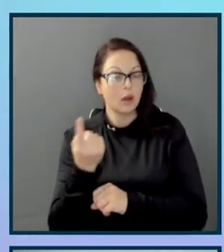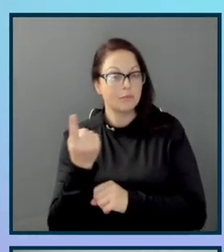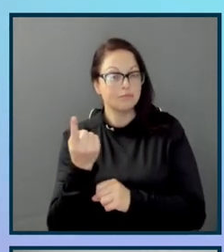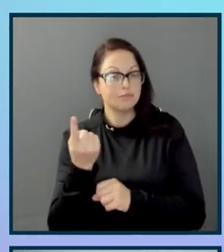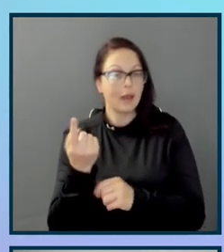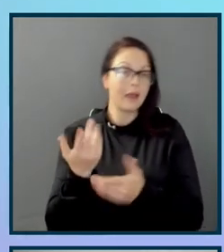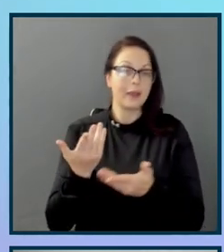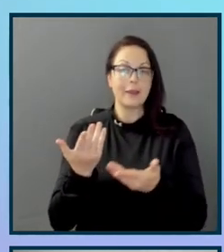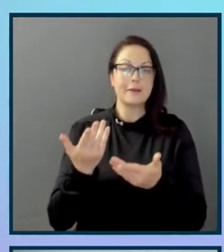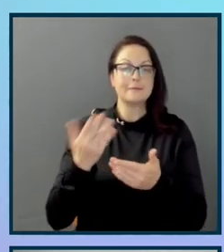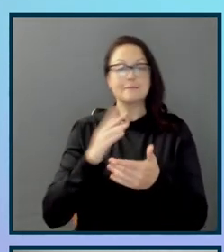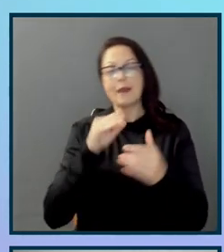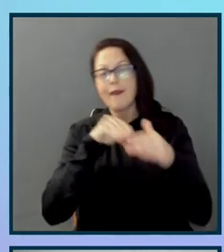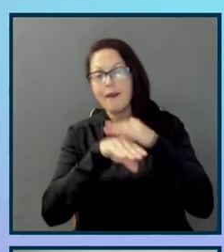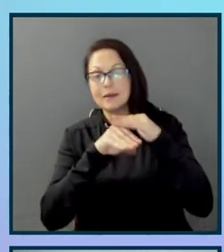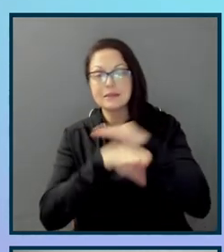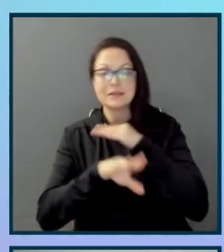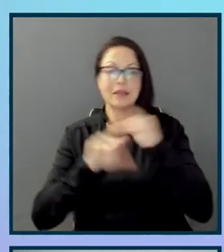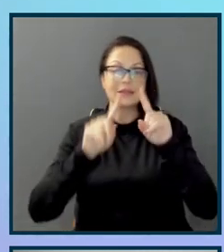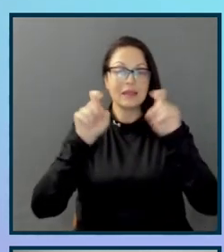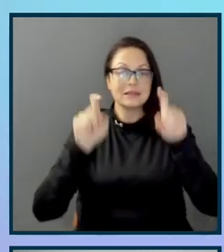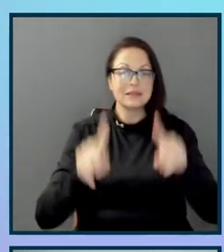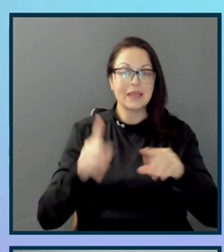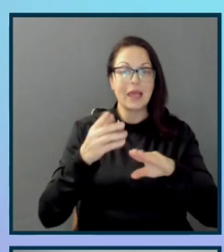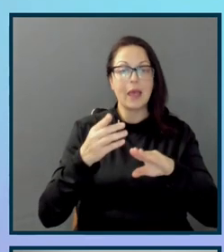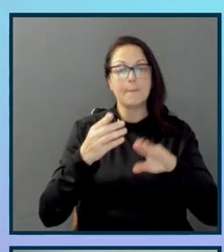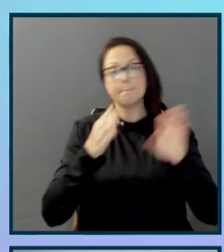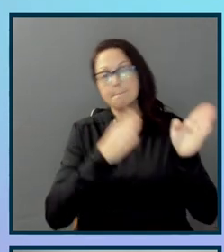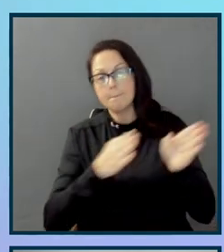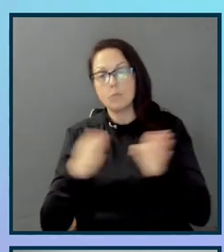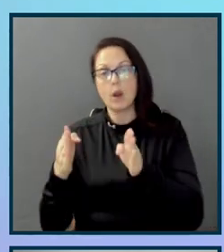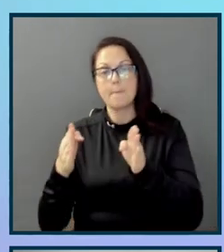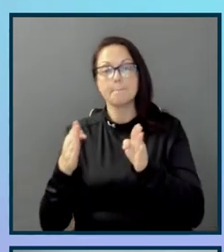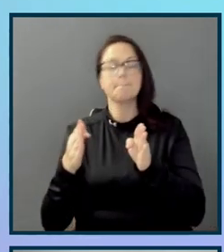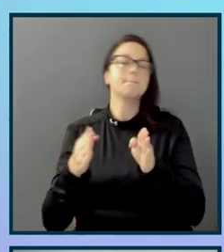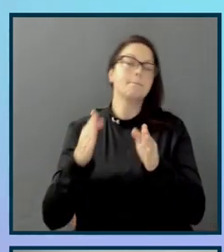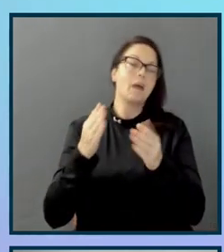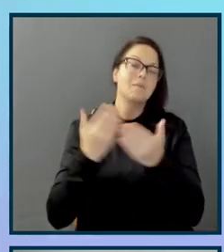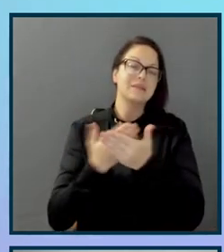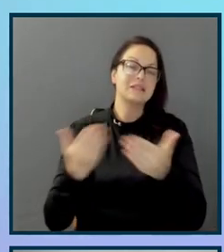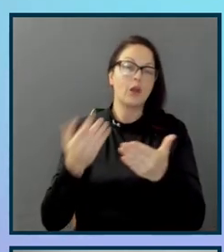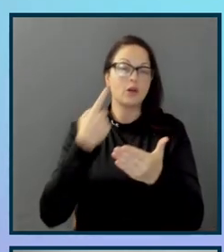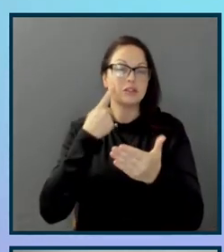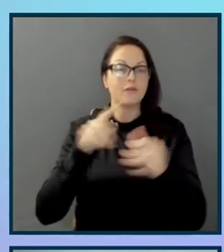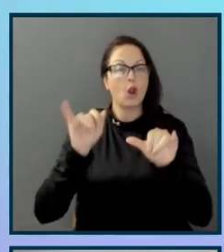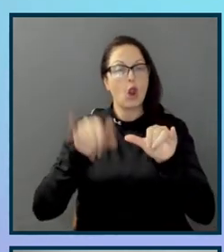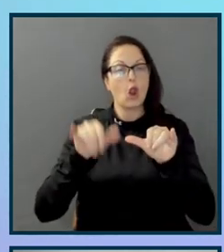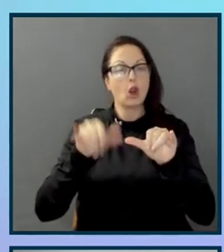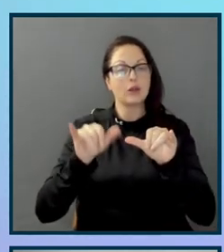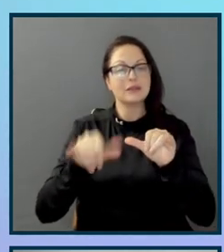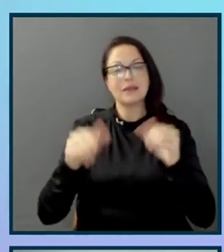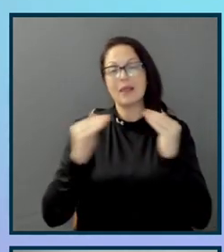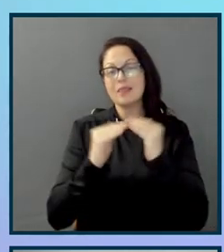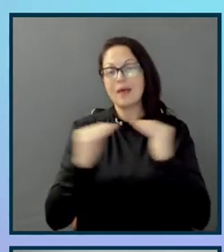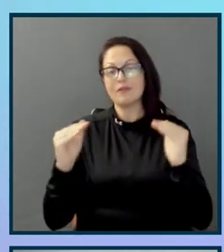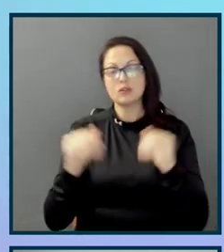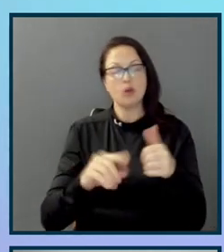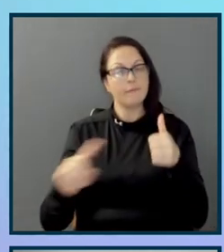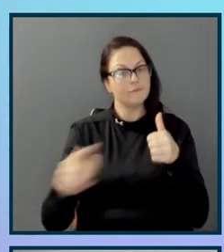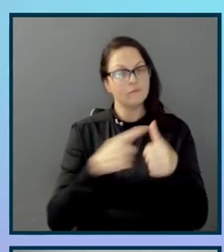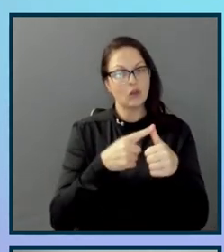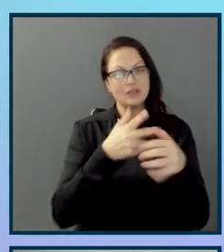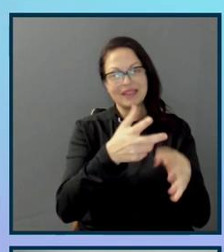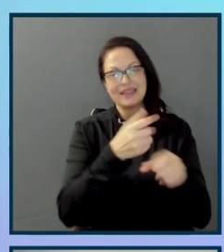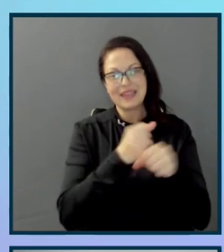materials for the solutions architect associate level. So first, they had to go to the get certified page,